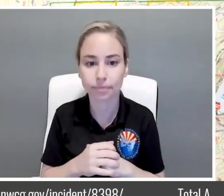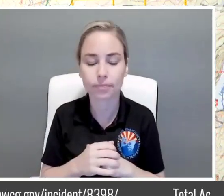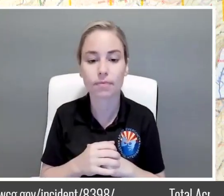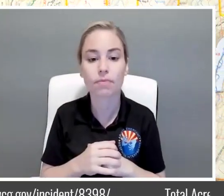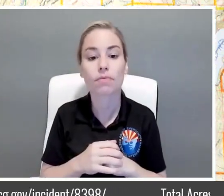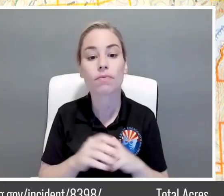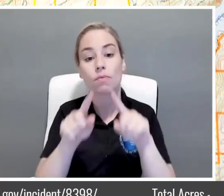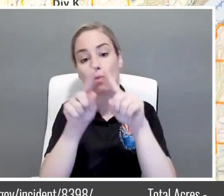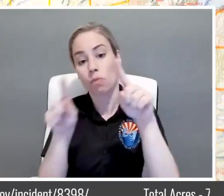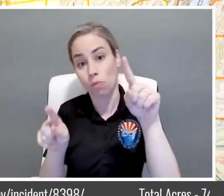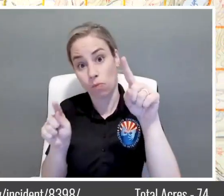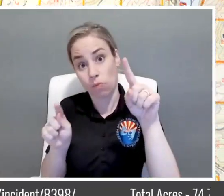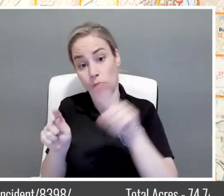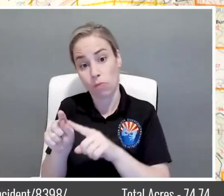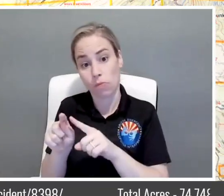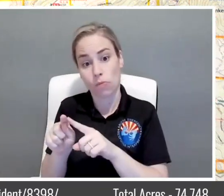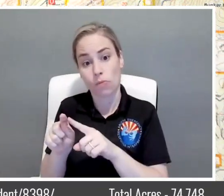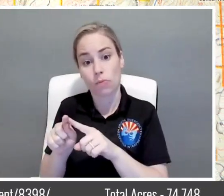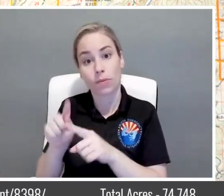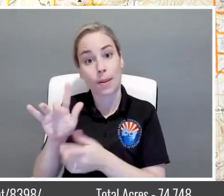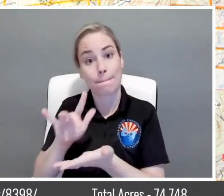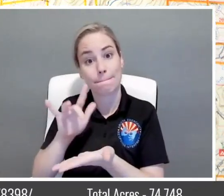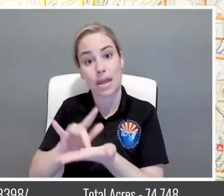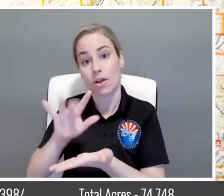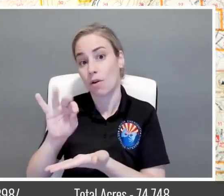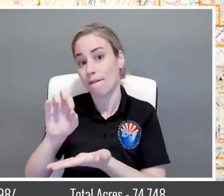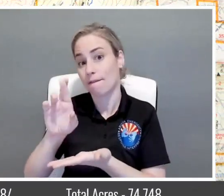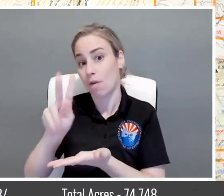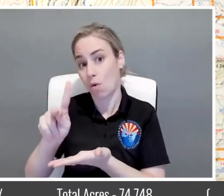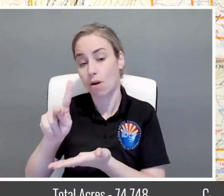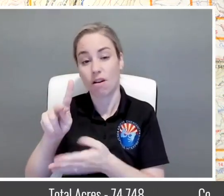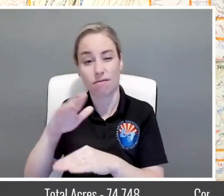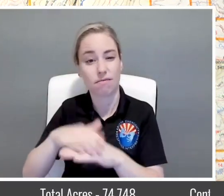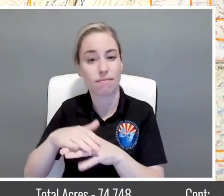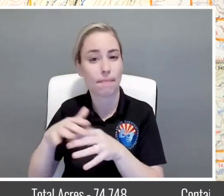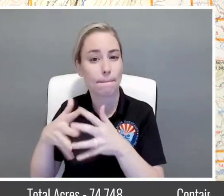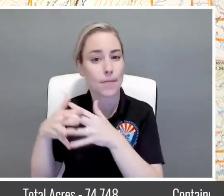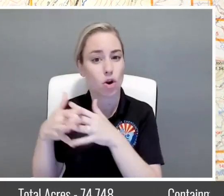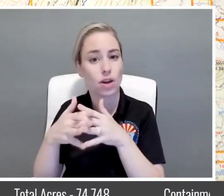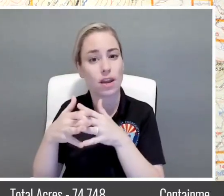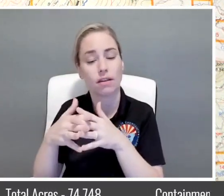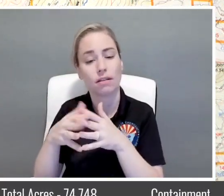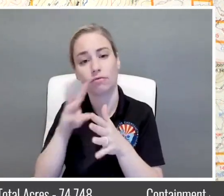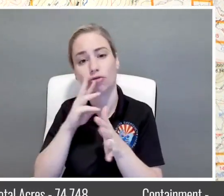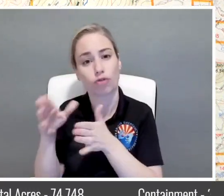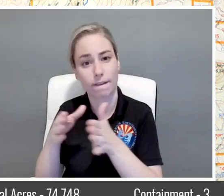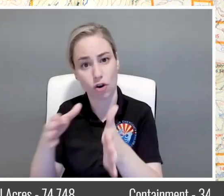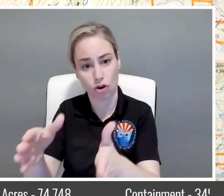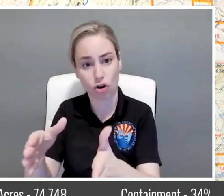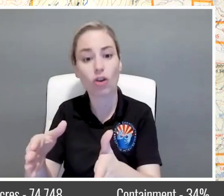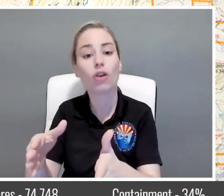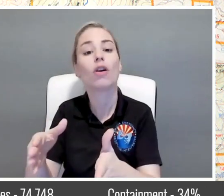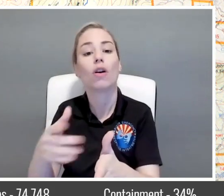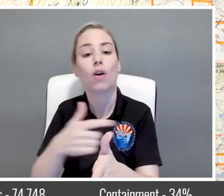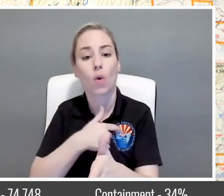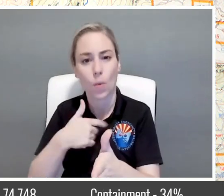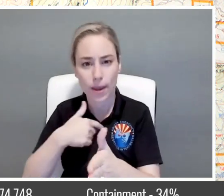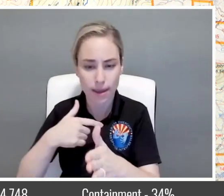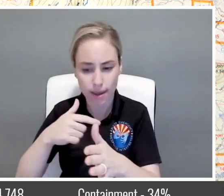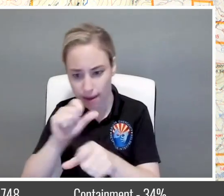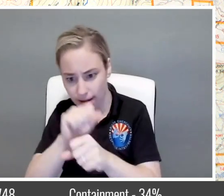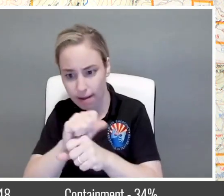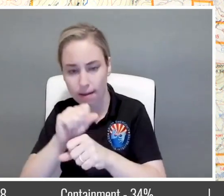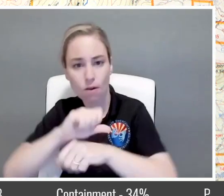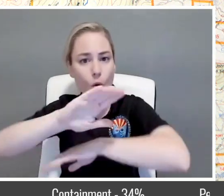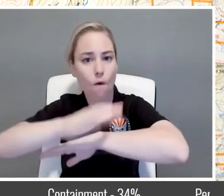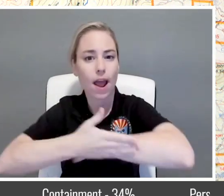trying to come across the middle fork of the American River we did fire there last night until we got rain at about four o'clock this morning